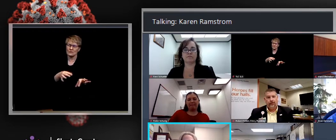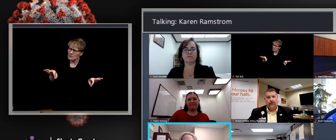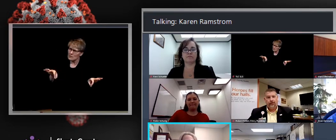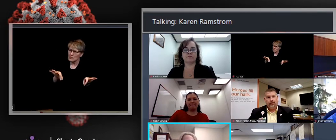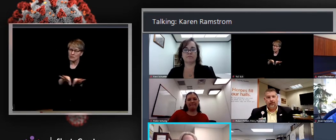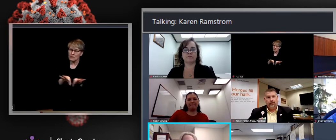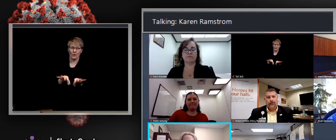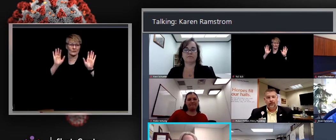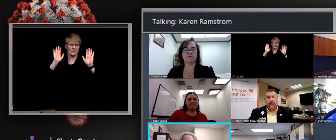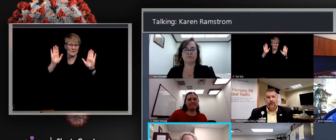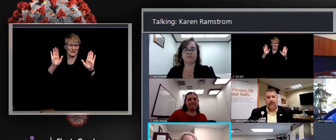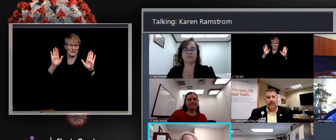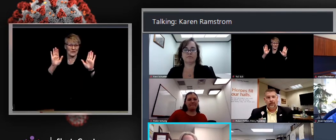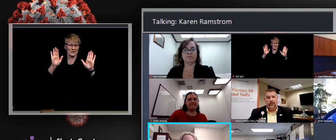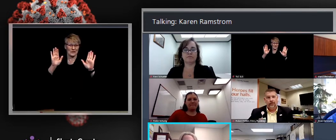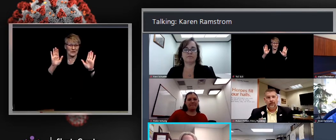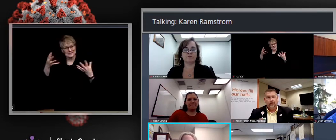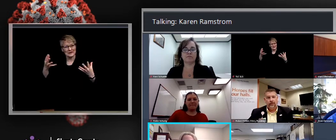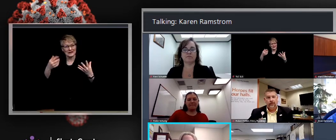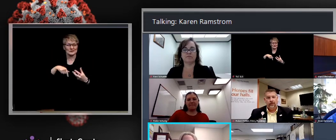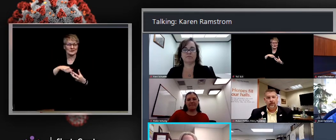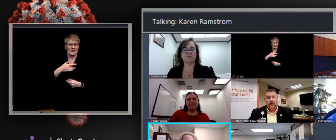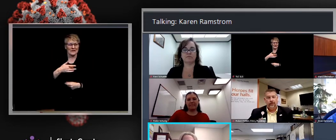And I think it's worth celebrating.